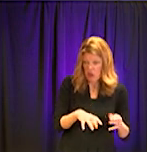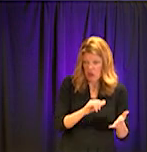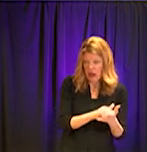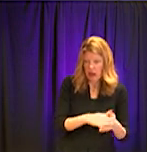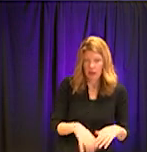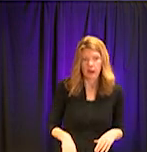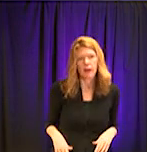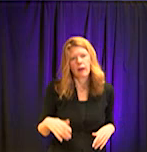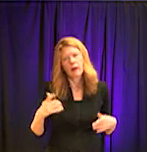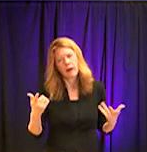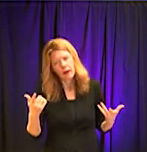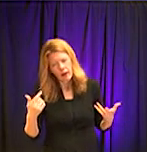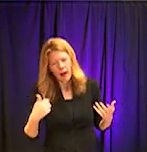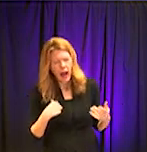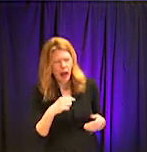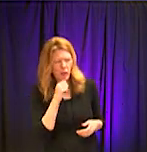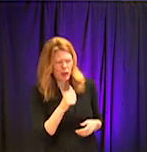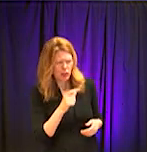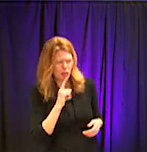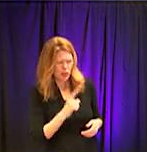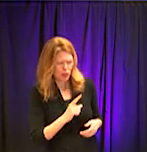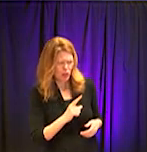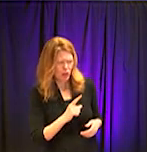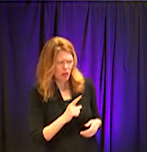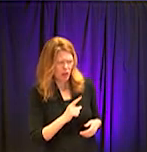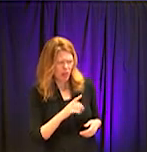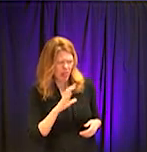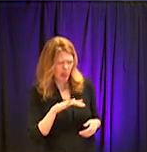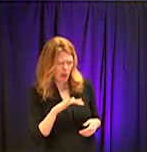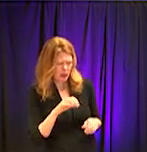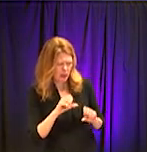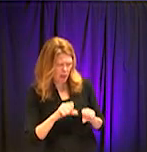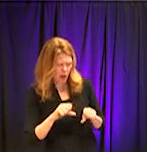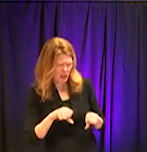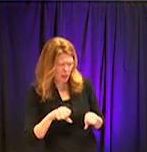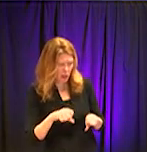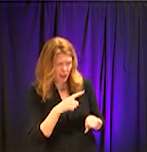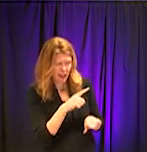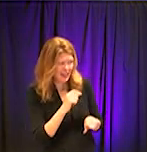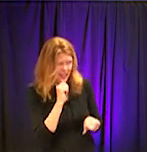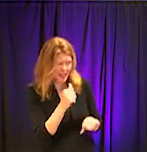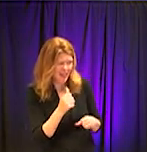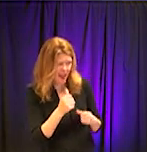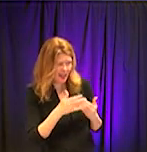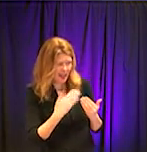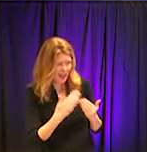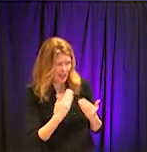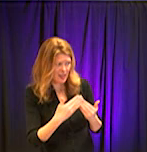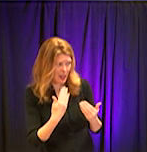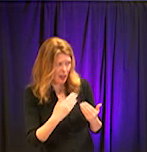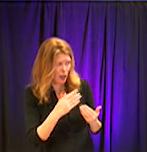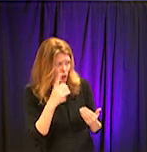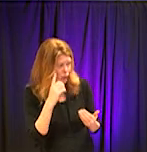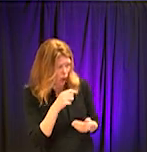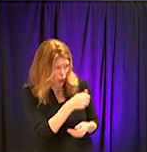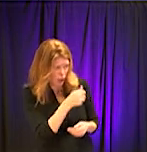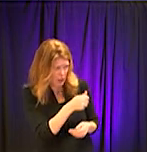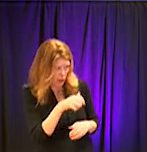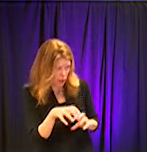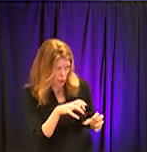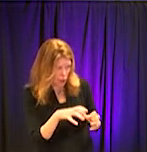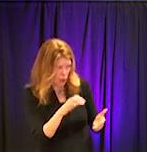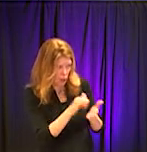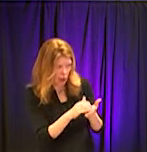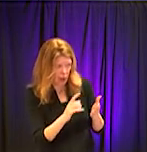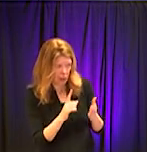enough for, well, if you've ever tried to do your own nasal pharyngeal swab, I'm not sure that would, that would work. Also, it's a chain of command issue.